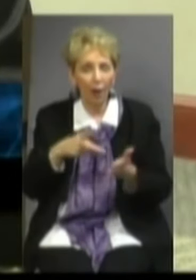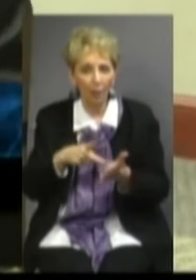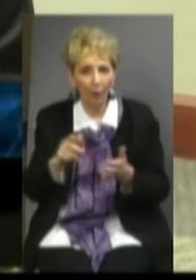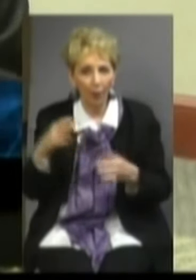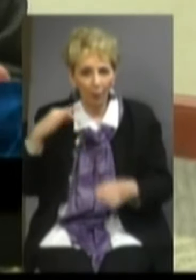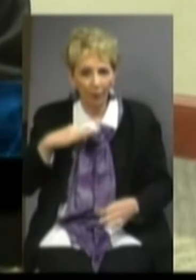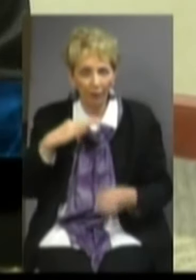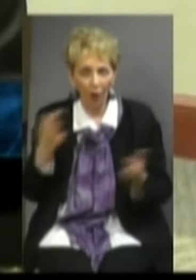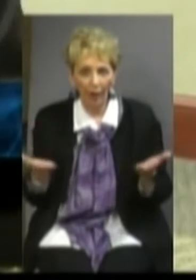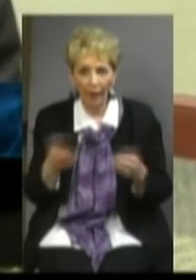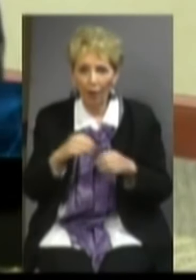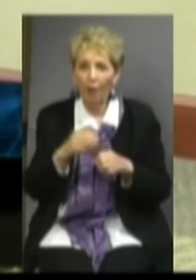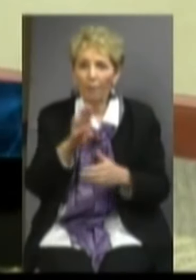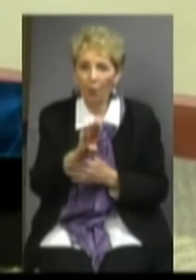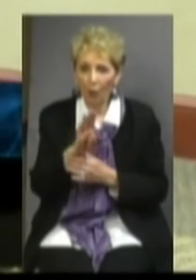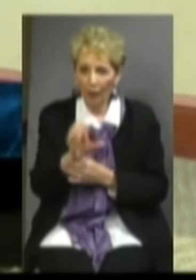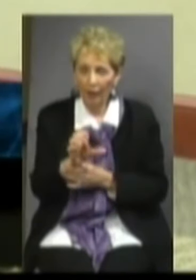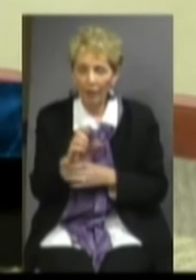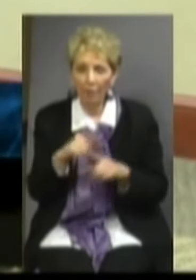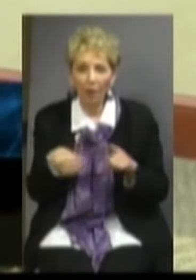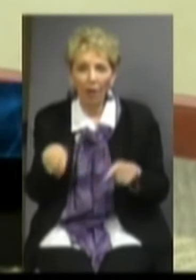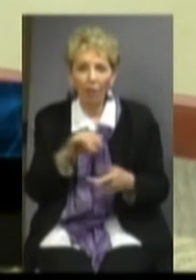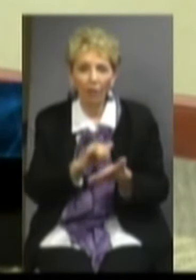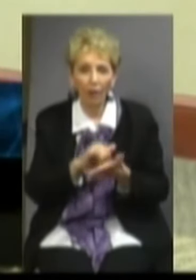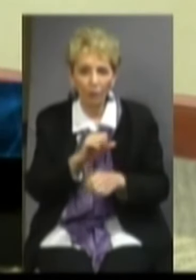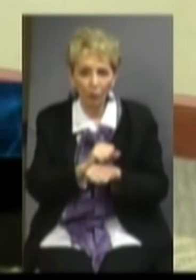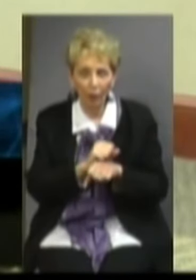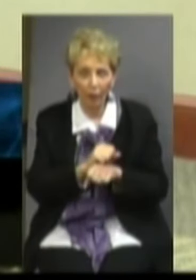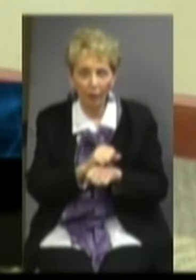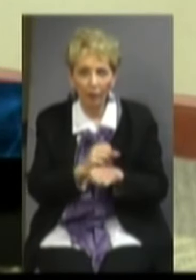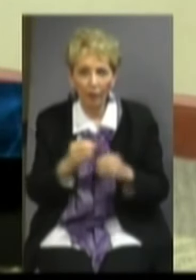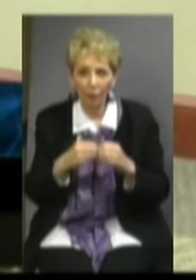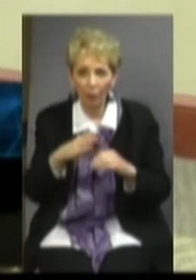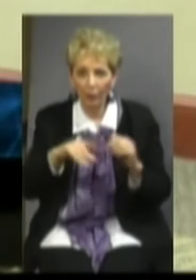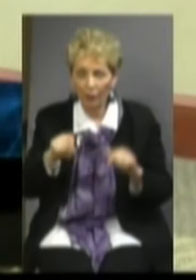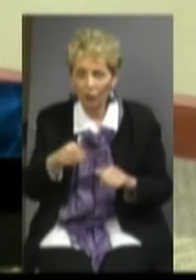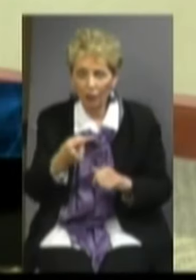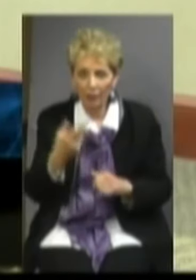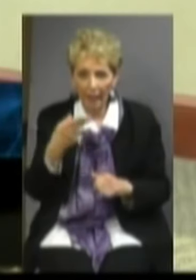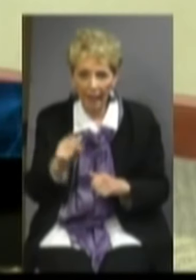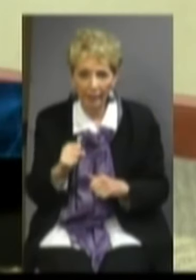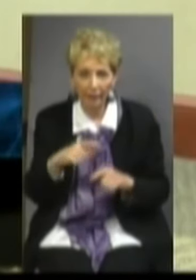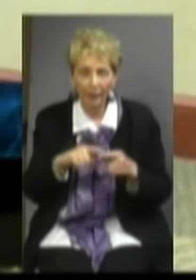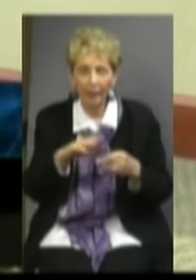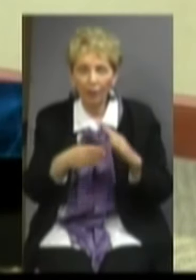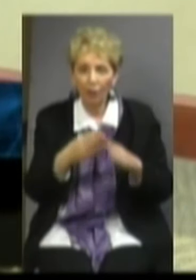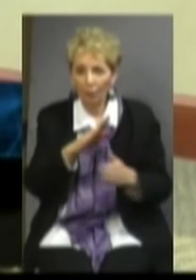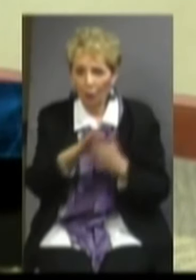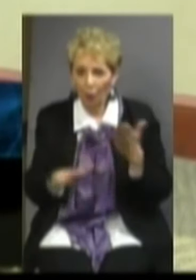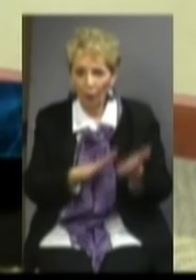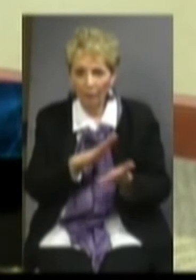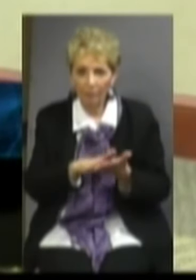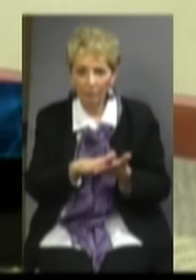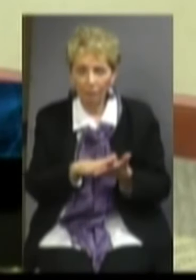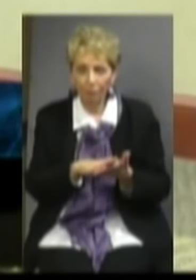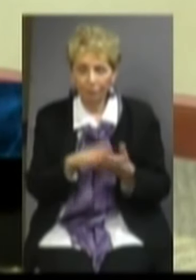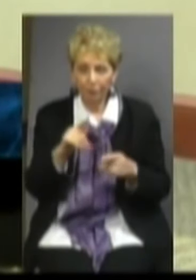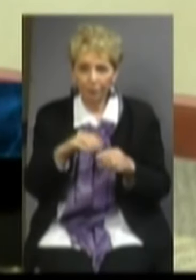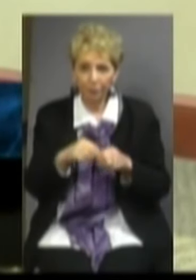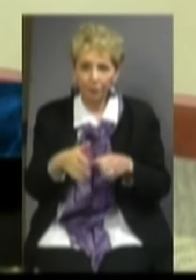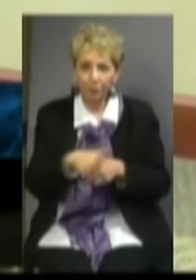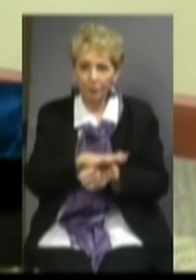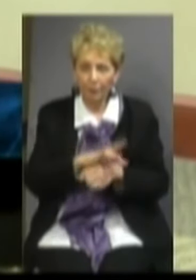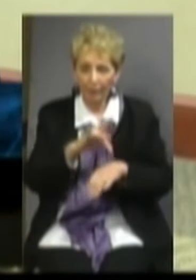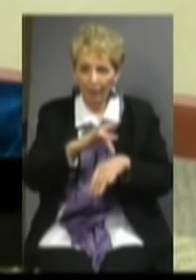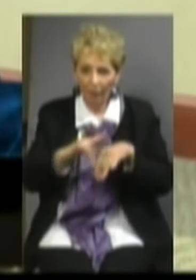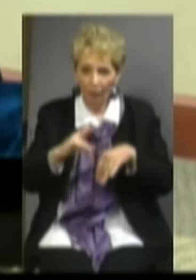benefits right here in Burke County. But those jobs require something beyond high school, and community colleges are in there to fill the void